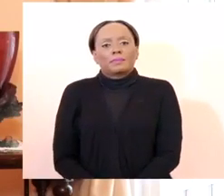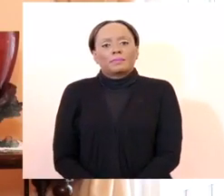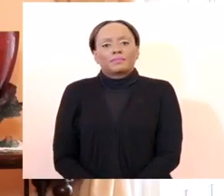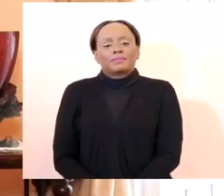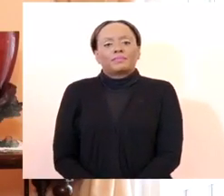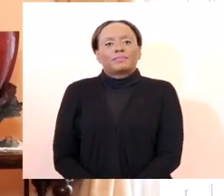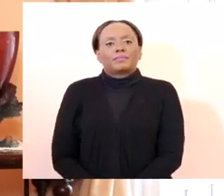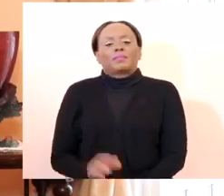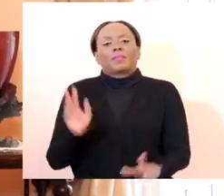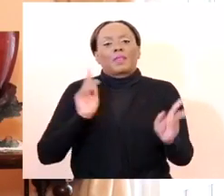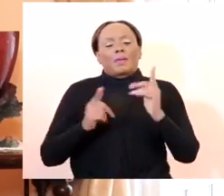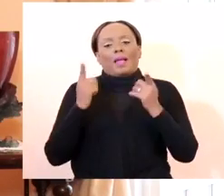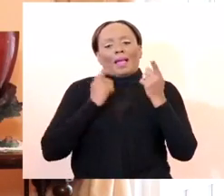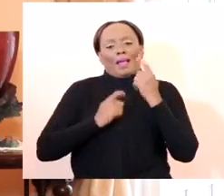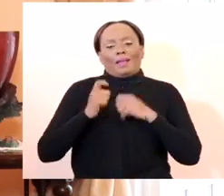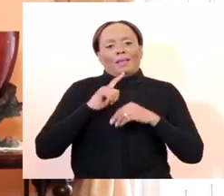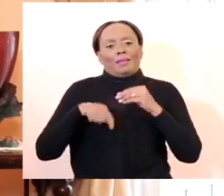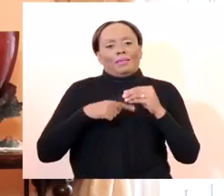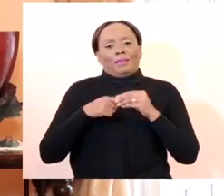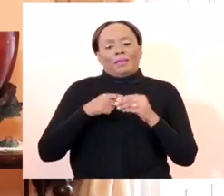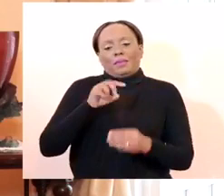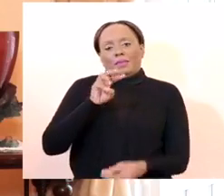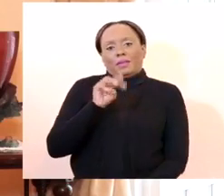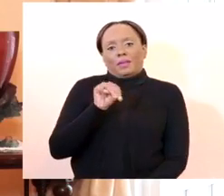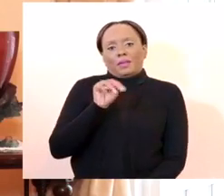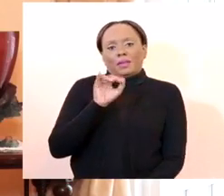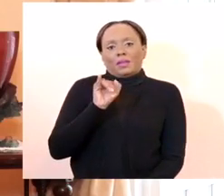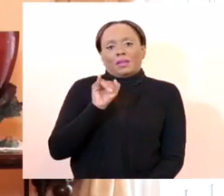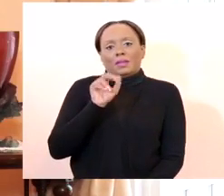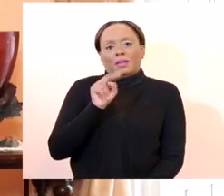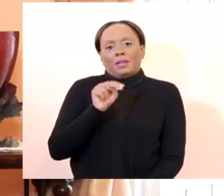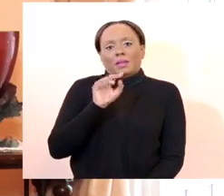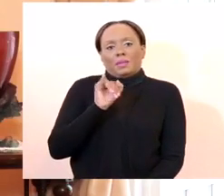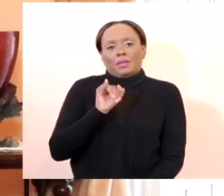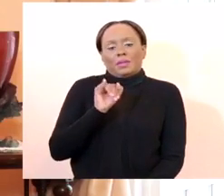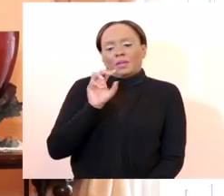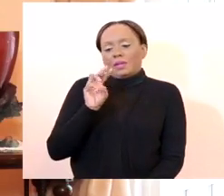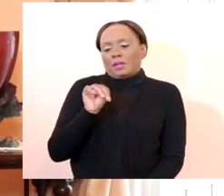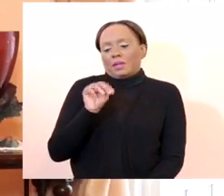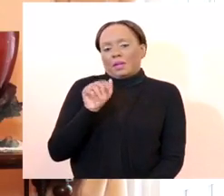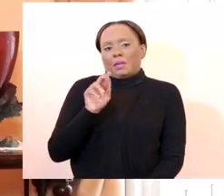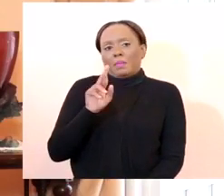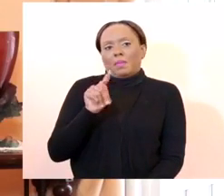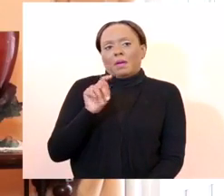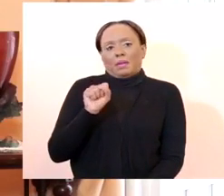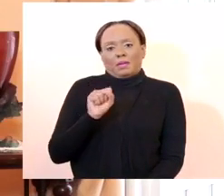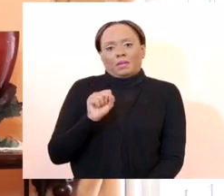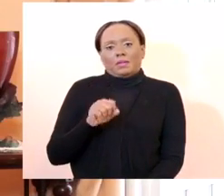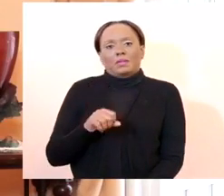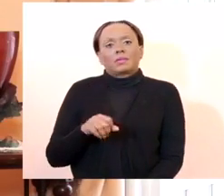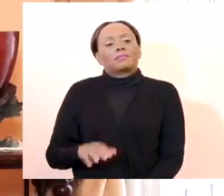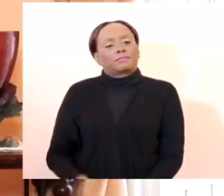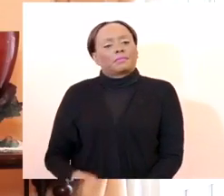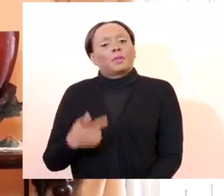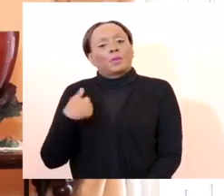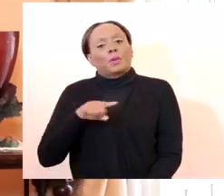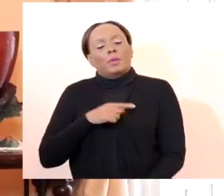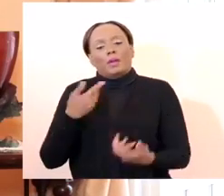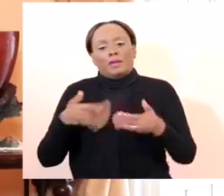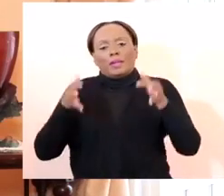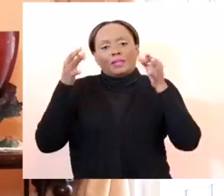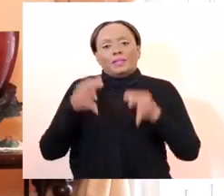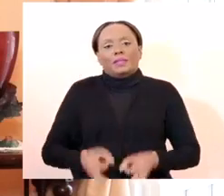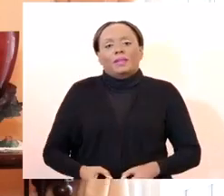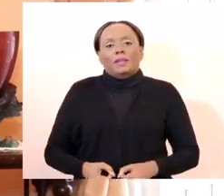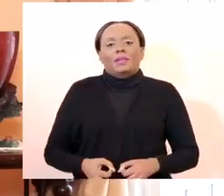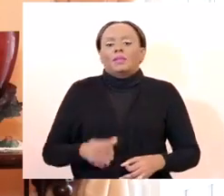-marts has come up. You will be aware that we've taken the decision that we will not be allowing any rum shops, village shops,